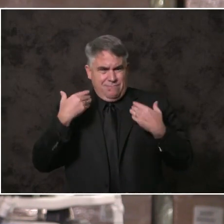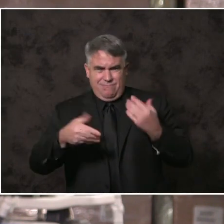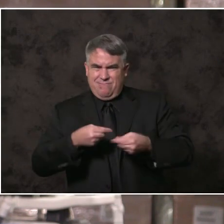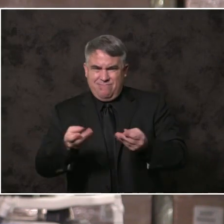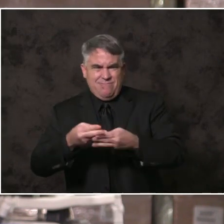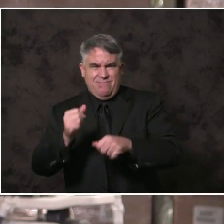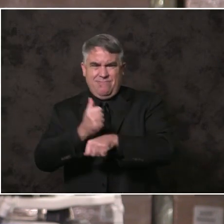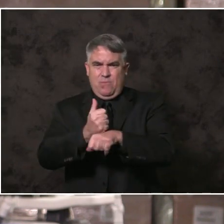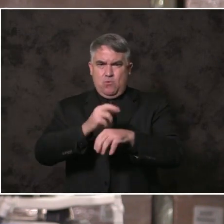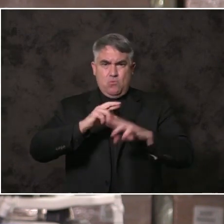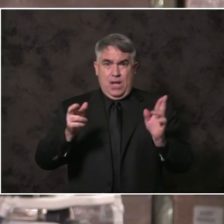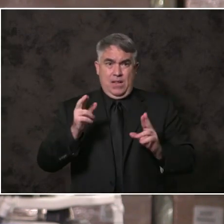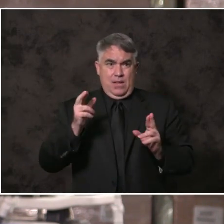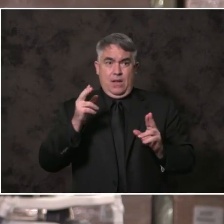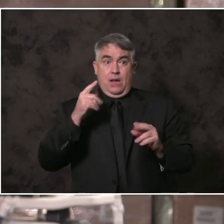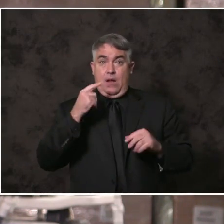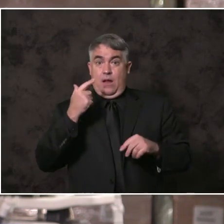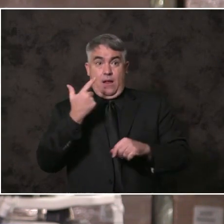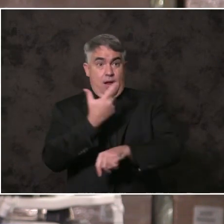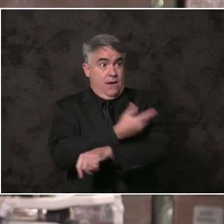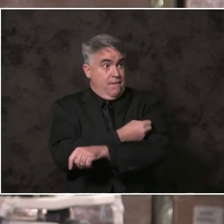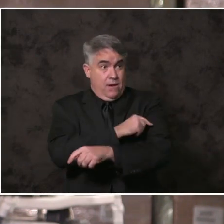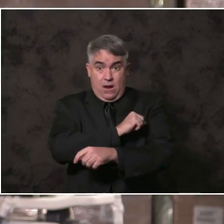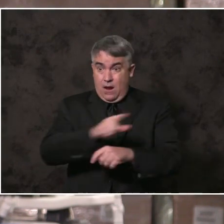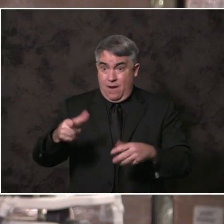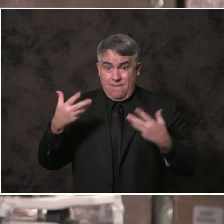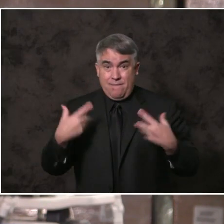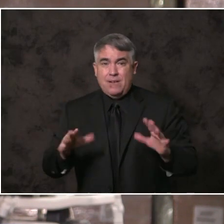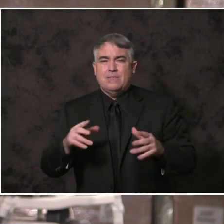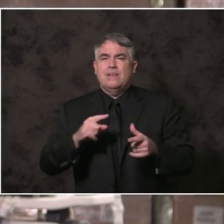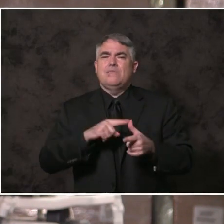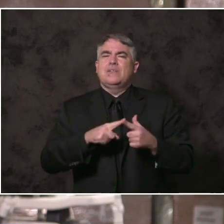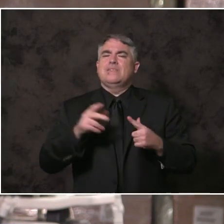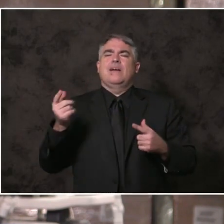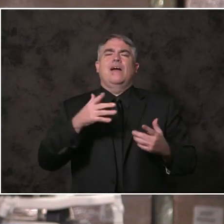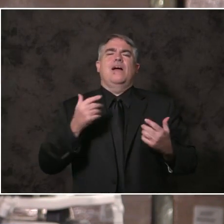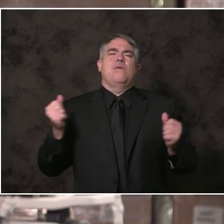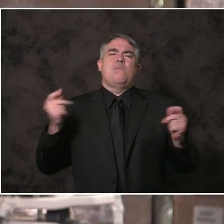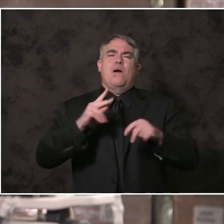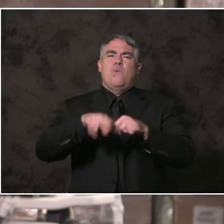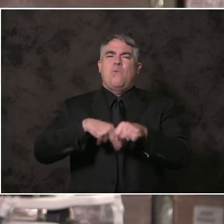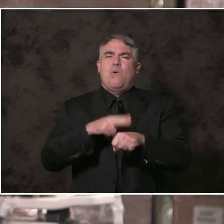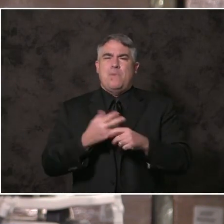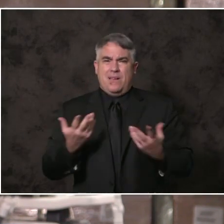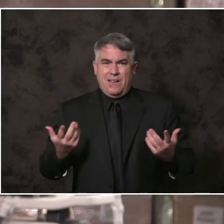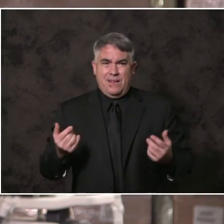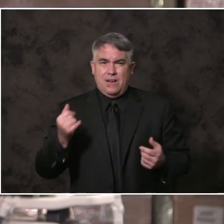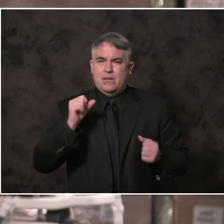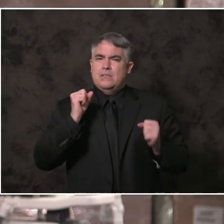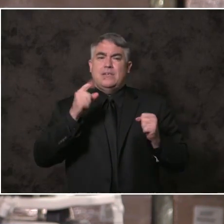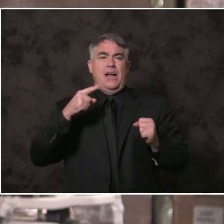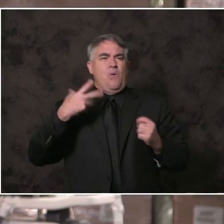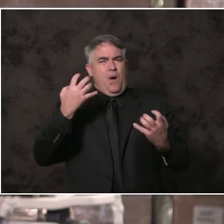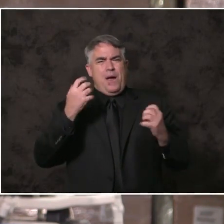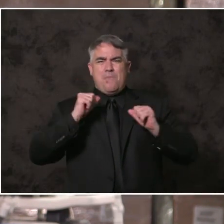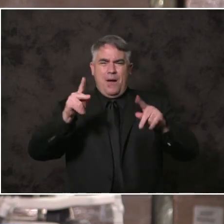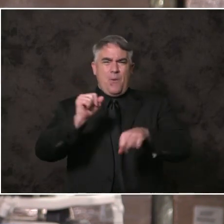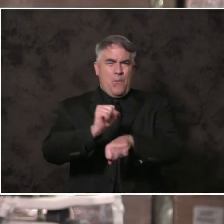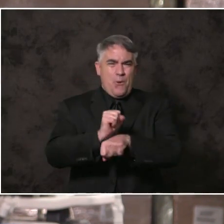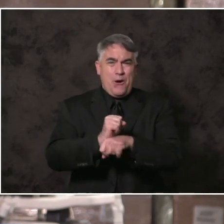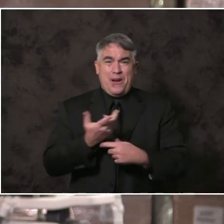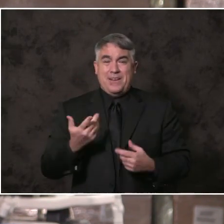sooner everyone gets vaccinated, the sooner we get our lives back. Get San Diegans back to work. Get our kids back in the classroom.